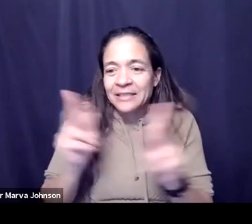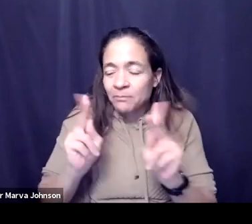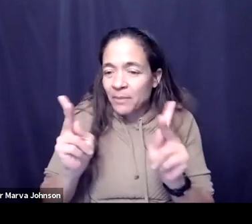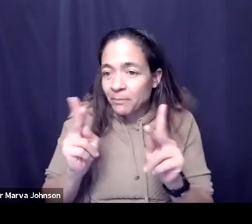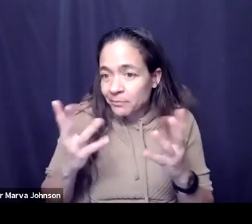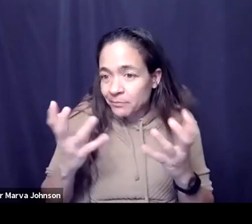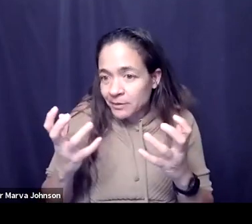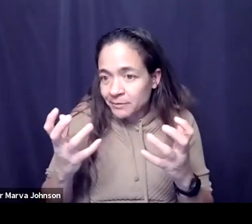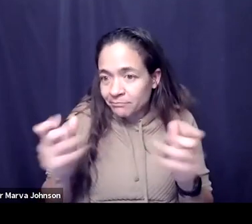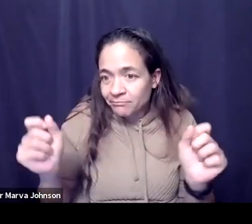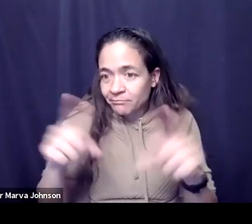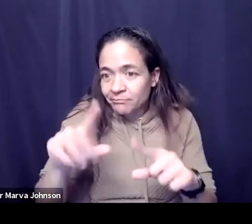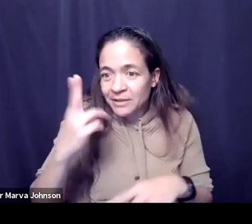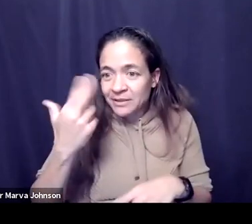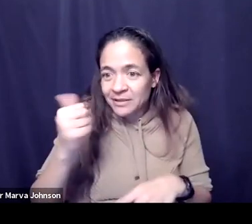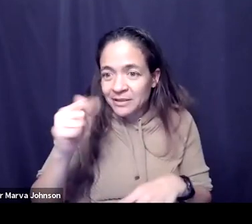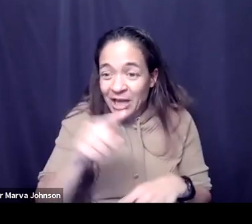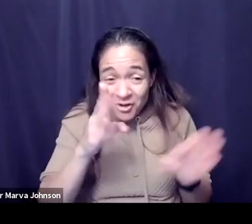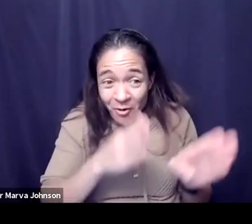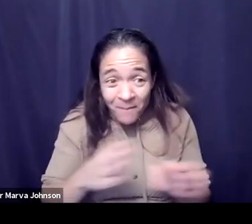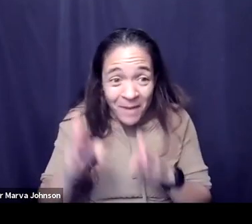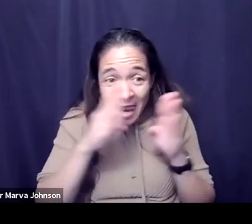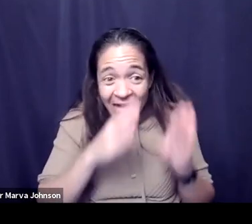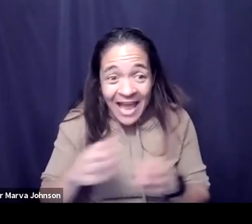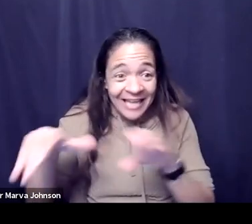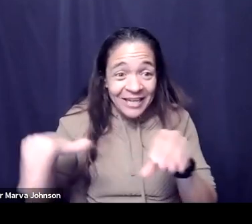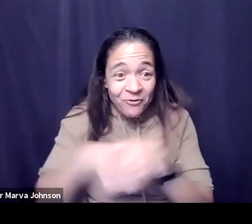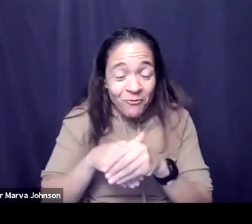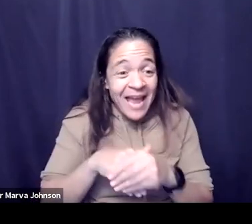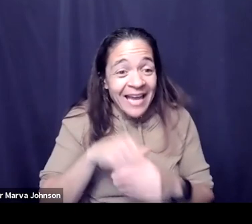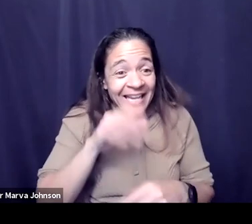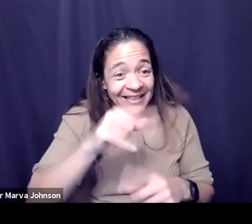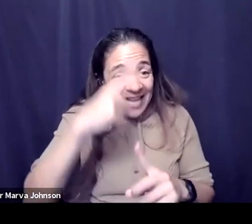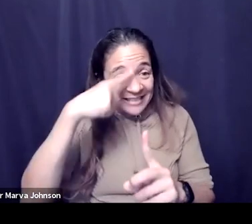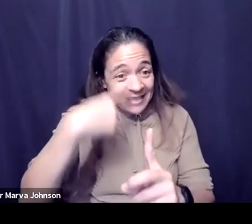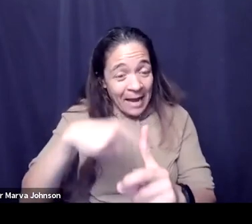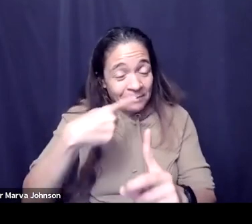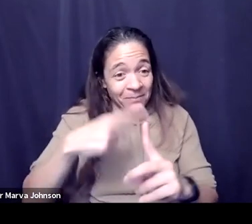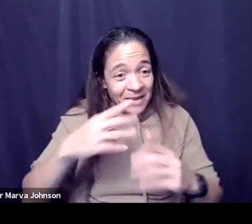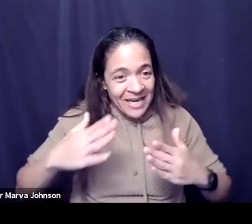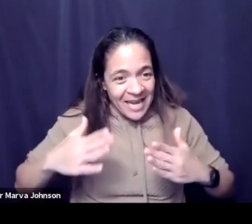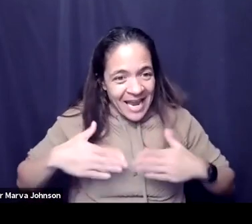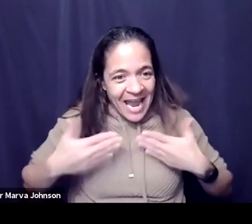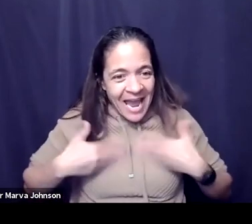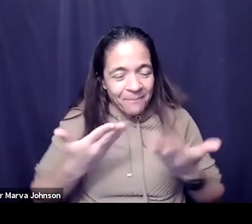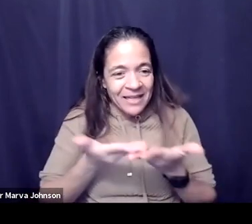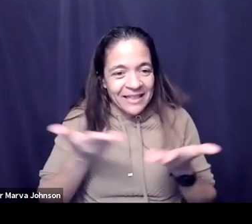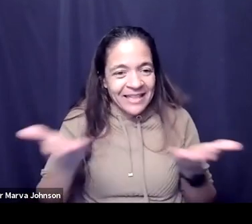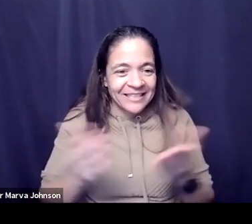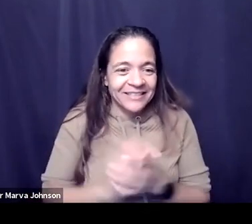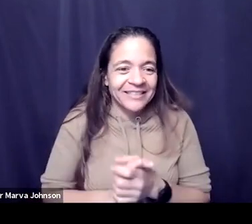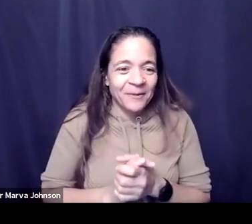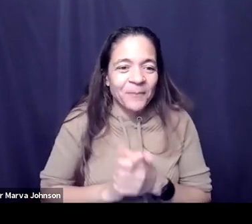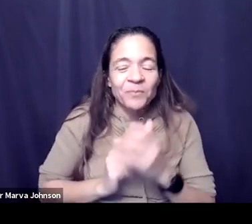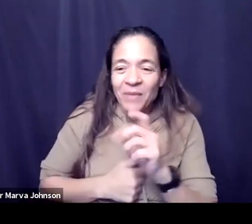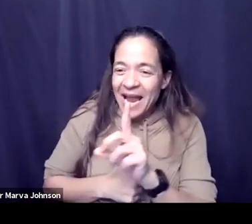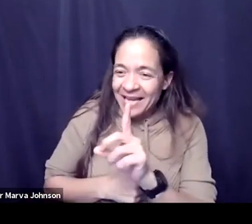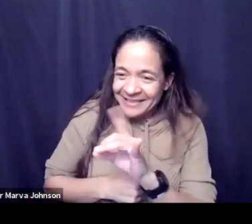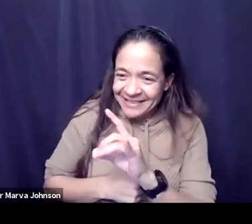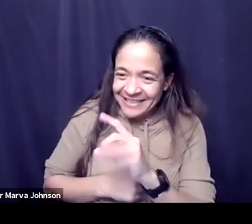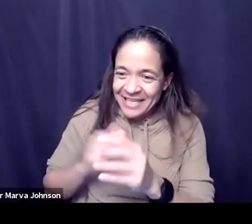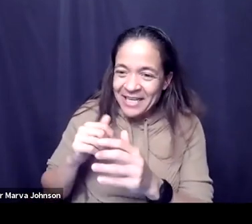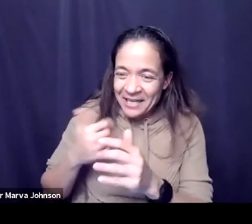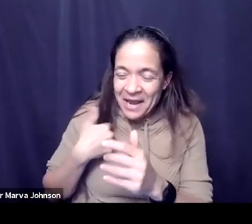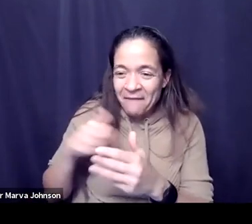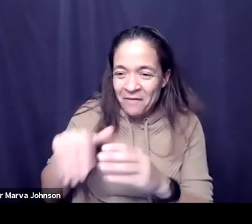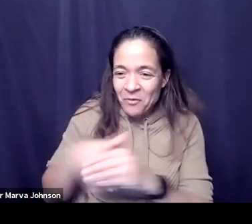chat and that is that you're planning a wedding you have a hot talk about optimistic happy things right yeah well i had a wedding scheduled for may and then